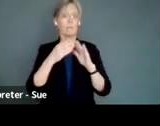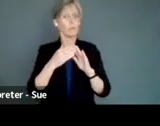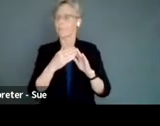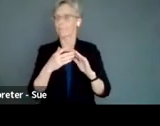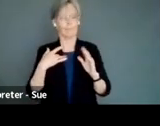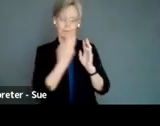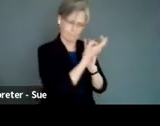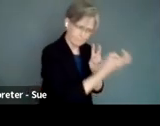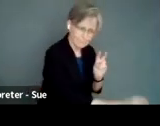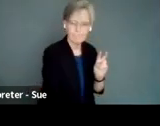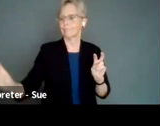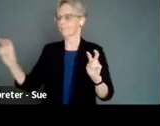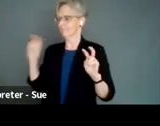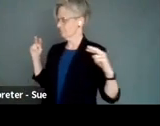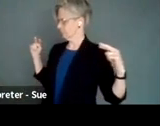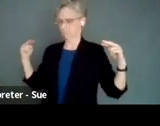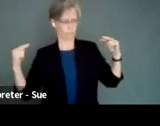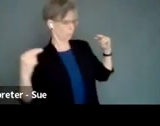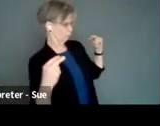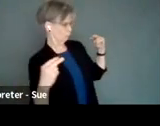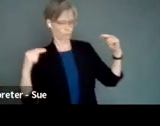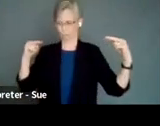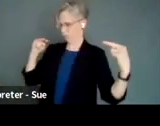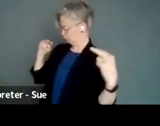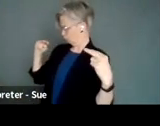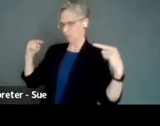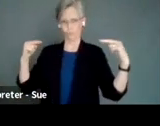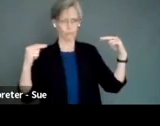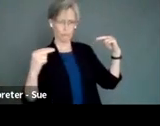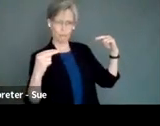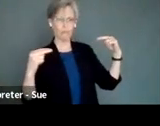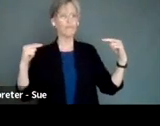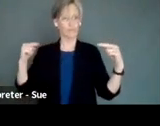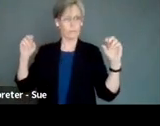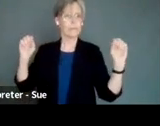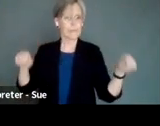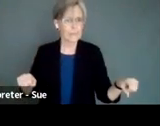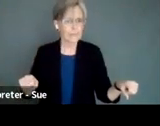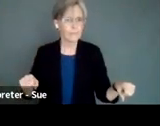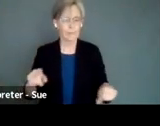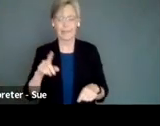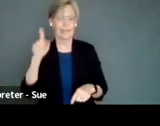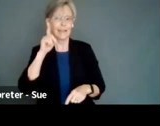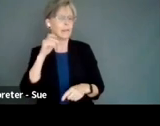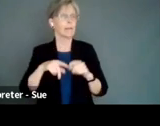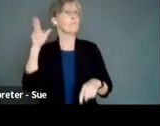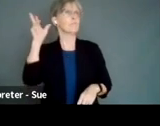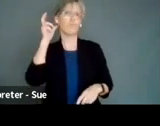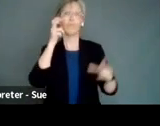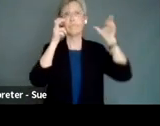mostly you'll see a circle of people so that everybody can see everybody else. So because deaf is not an orally based language,